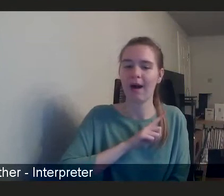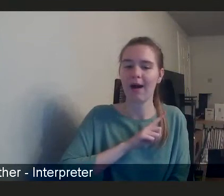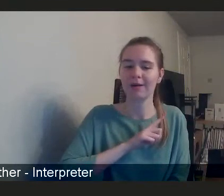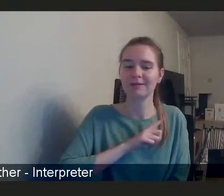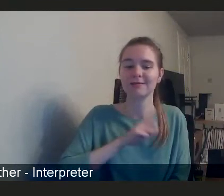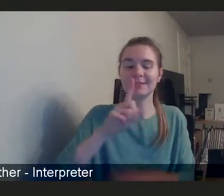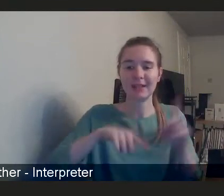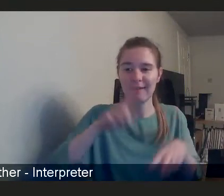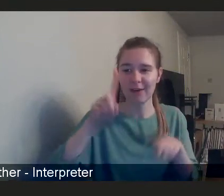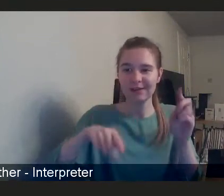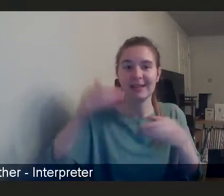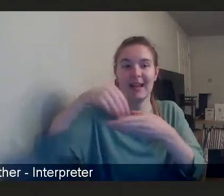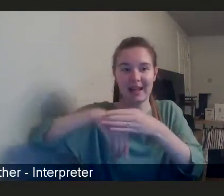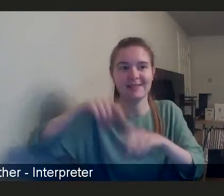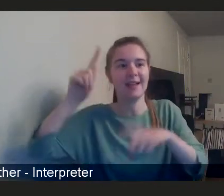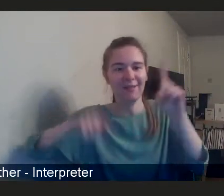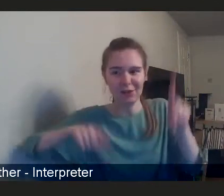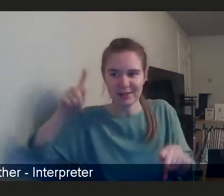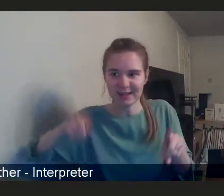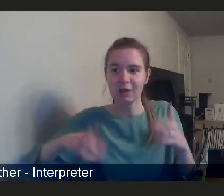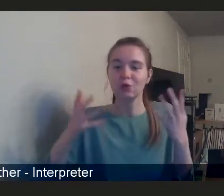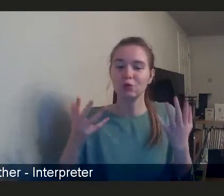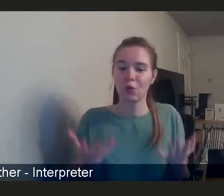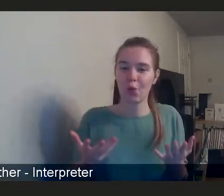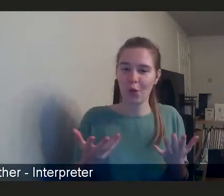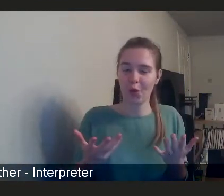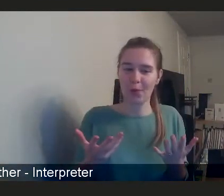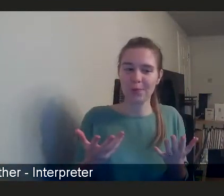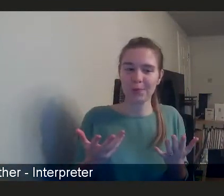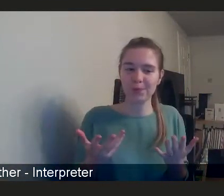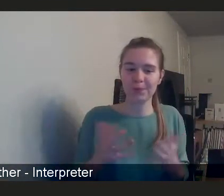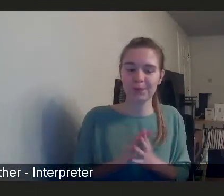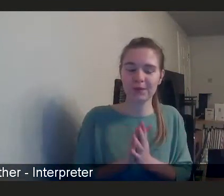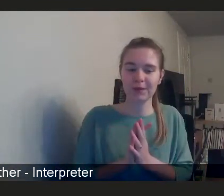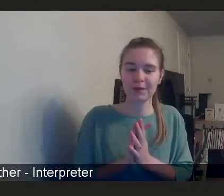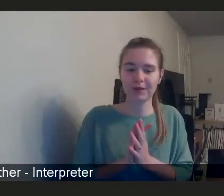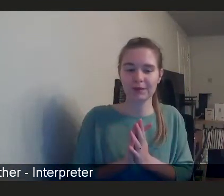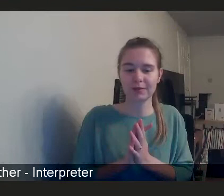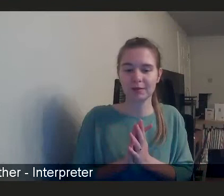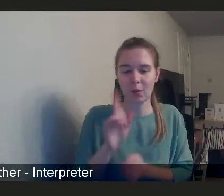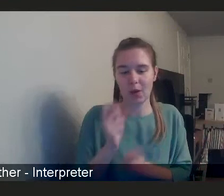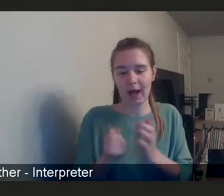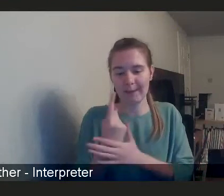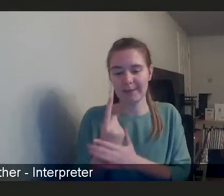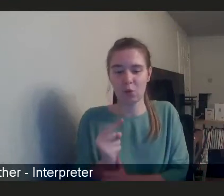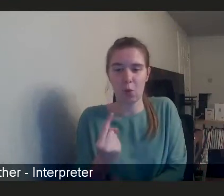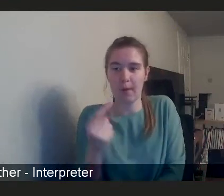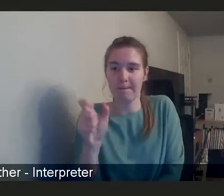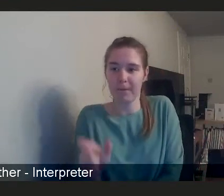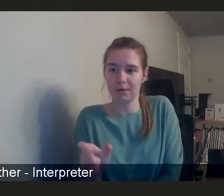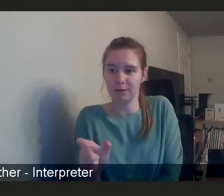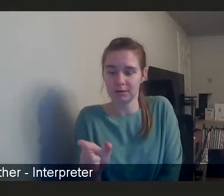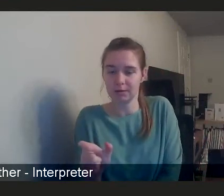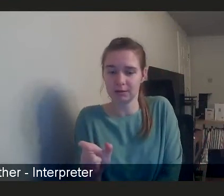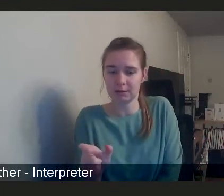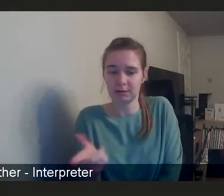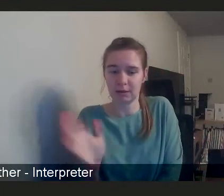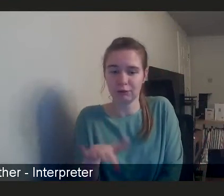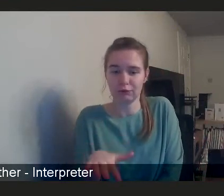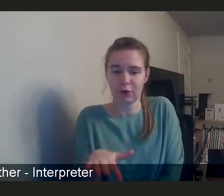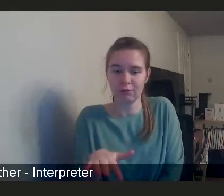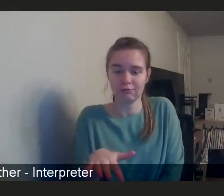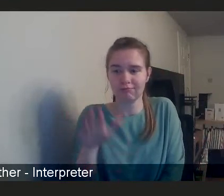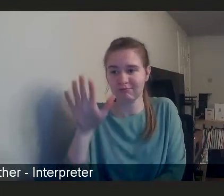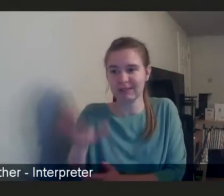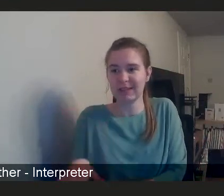diversity. So, you know, what might happen with one individual from the South Asian